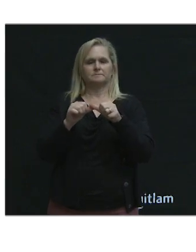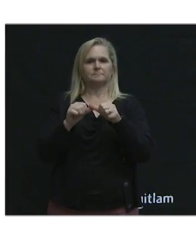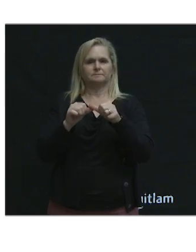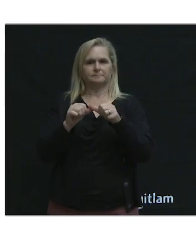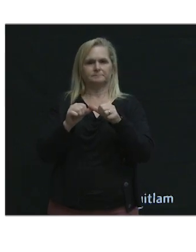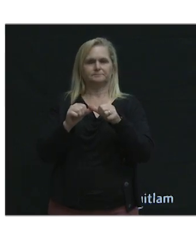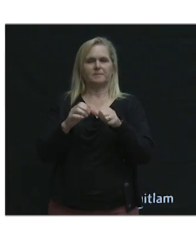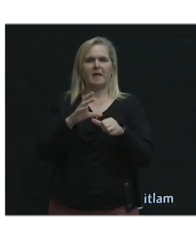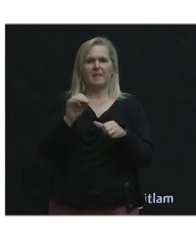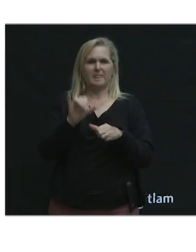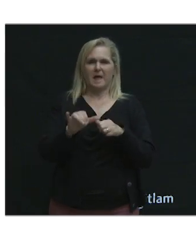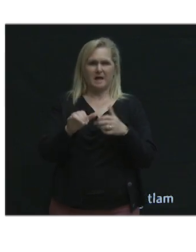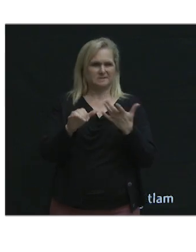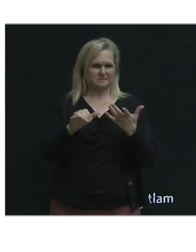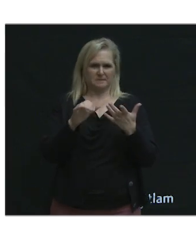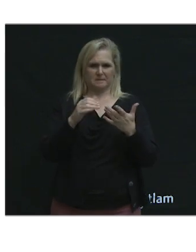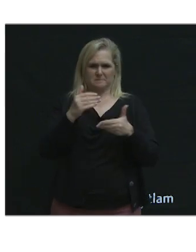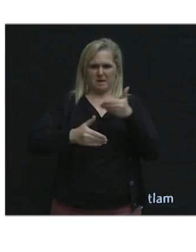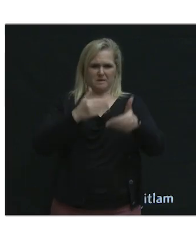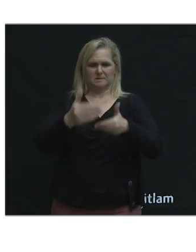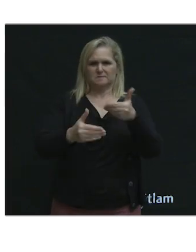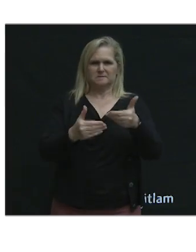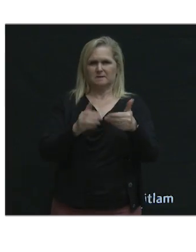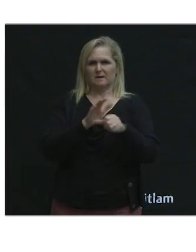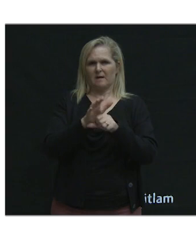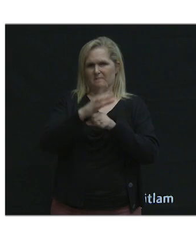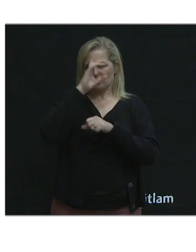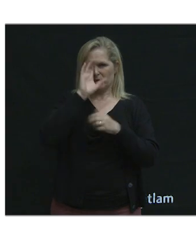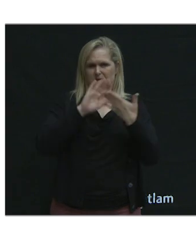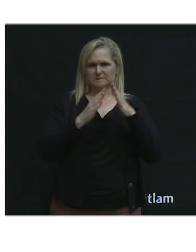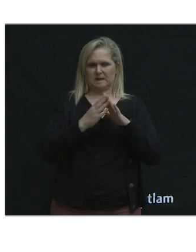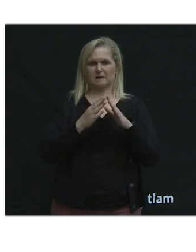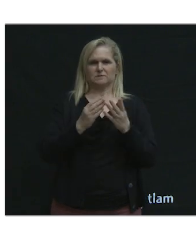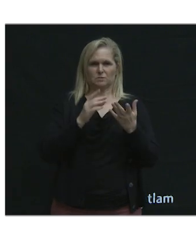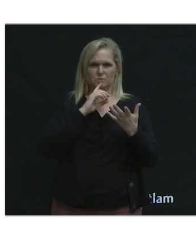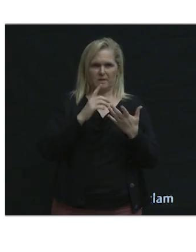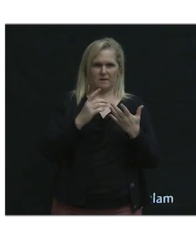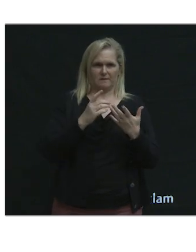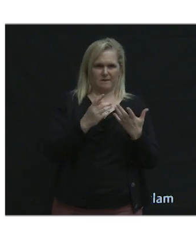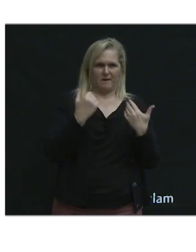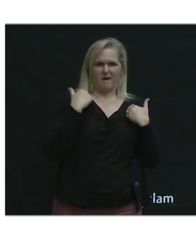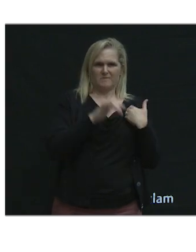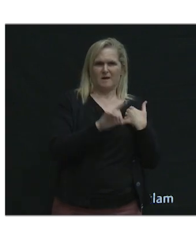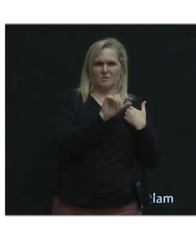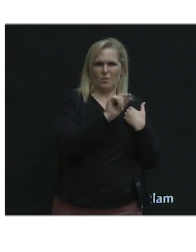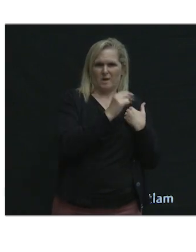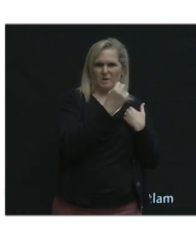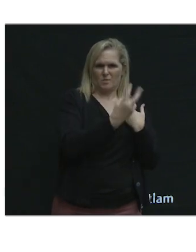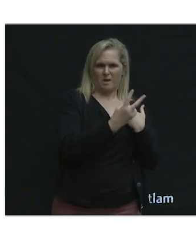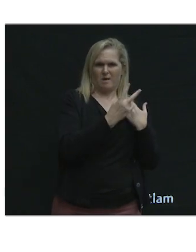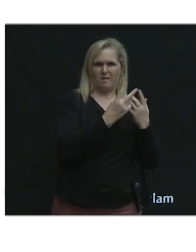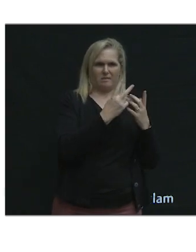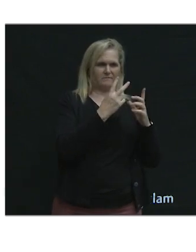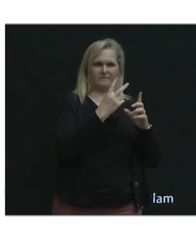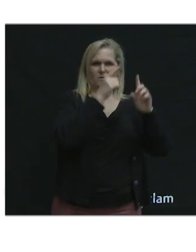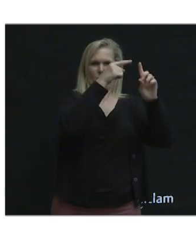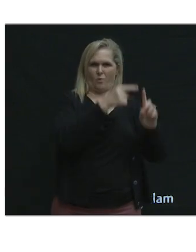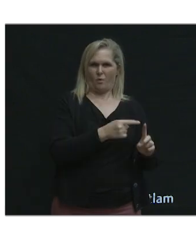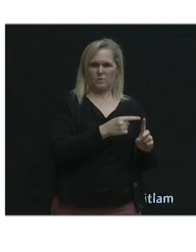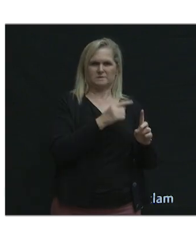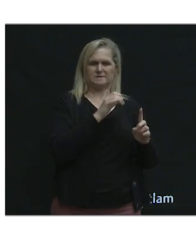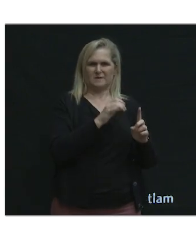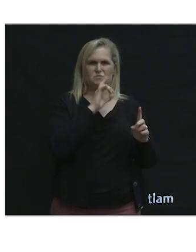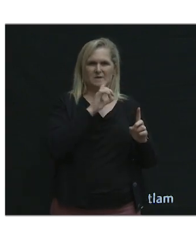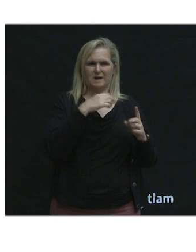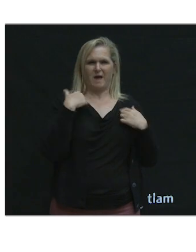fast enough for the city to meet its, uh, 2012 transportation plan targets of having 30%, uh,